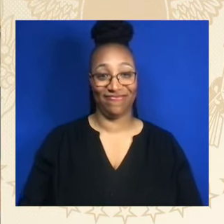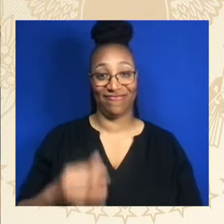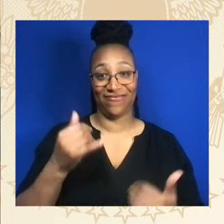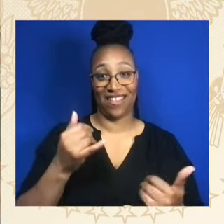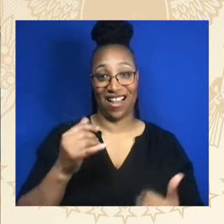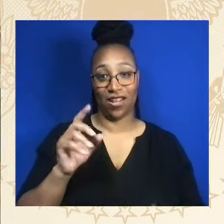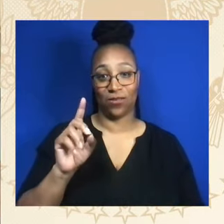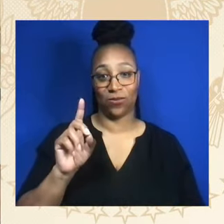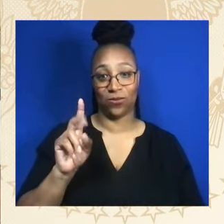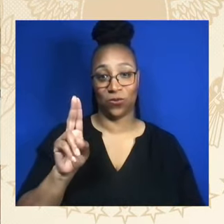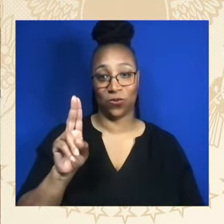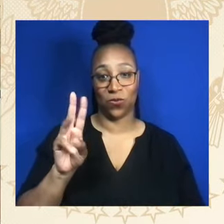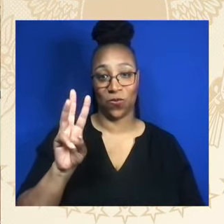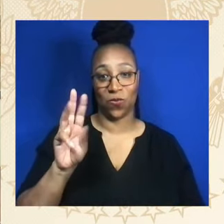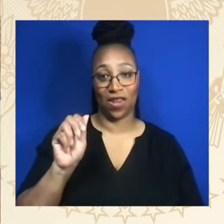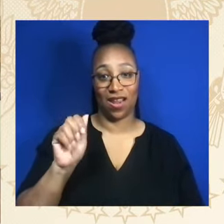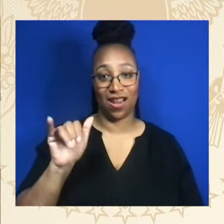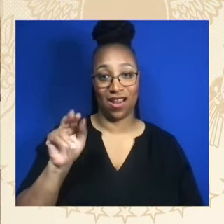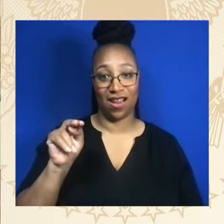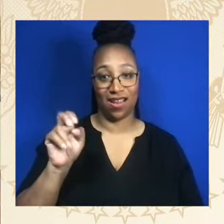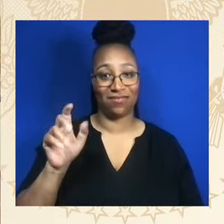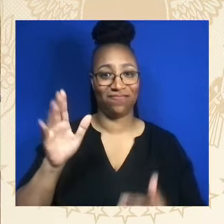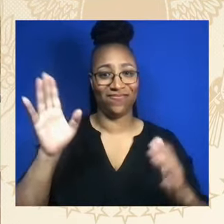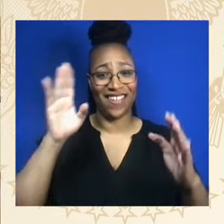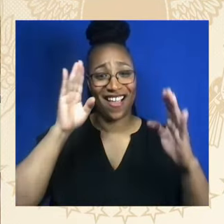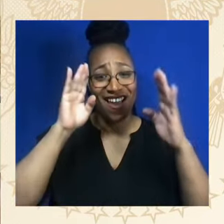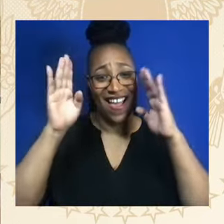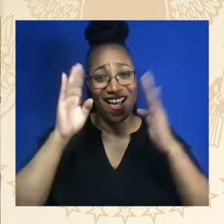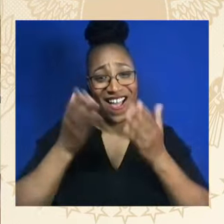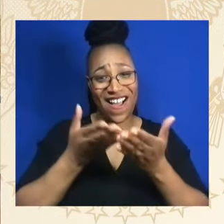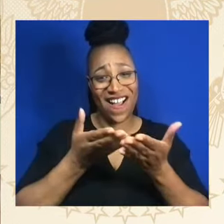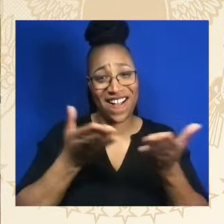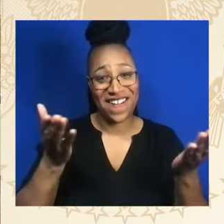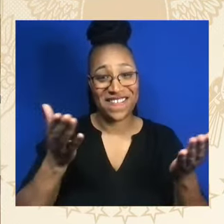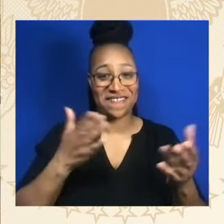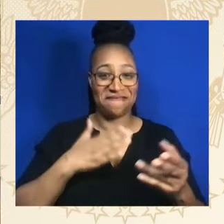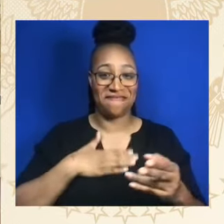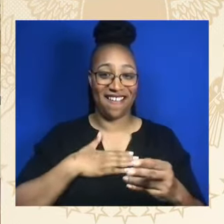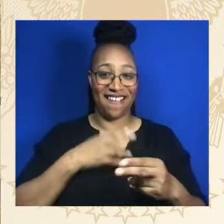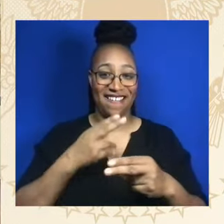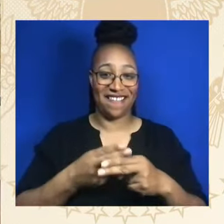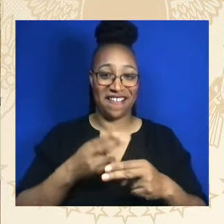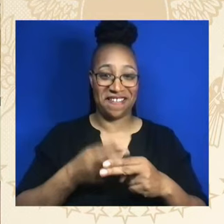Hello, my name is Dwayne Fortis Jr. I'm a high school senior from the south side of Chicago.